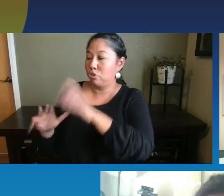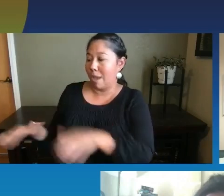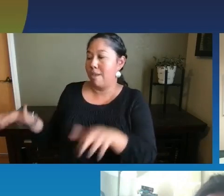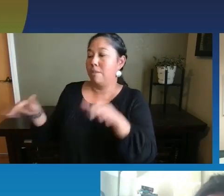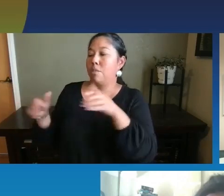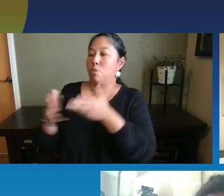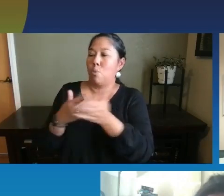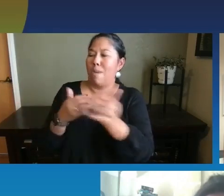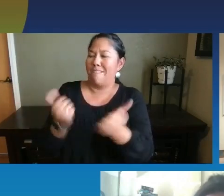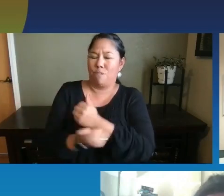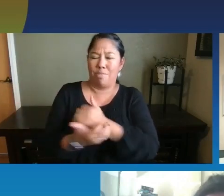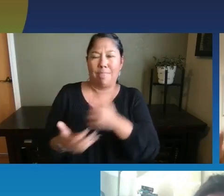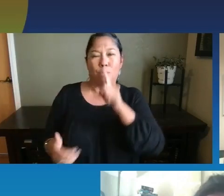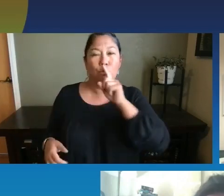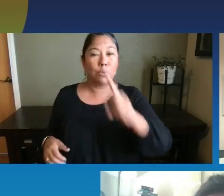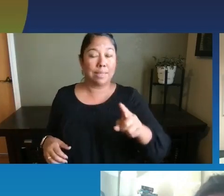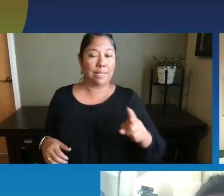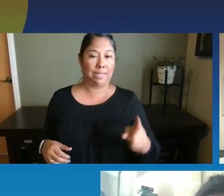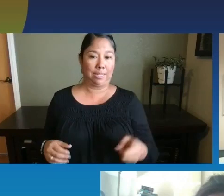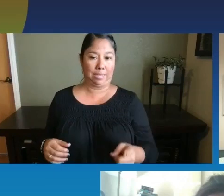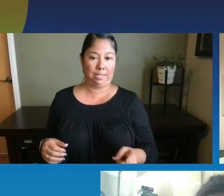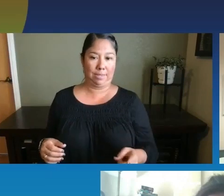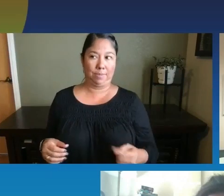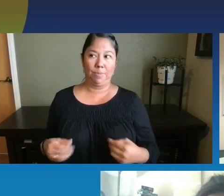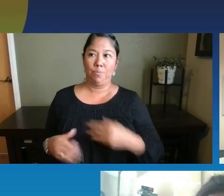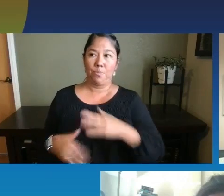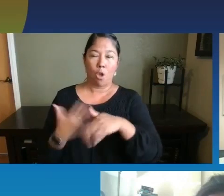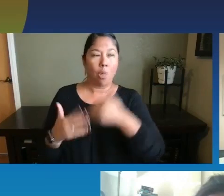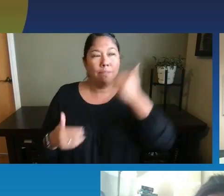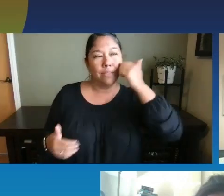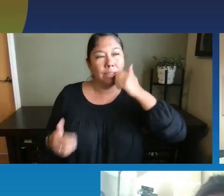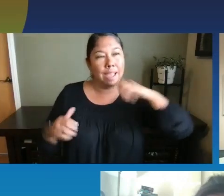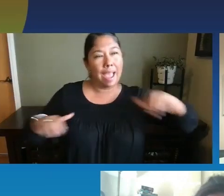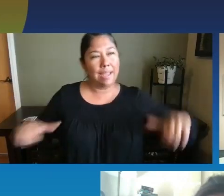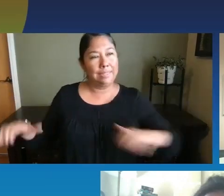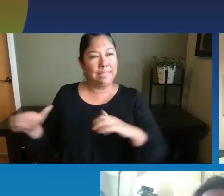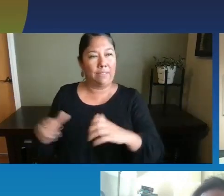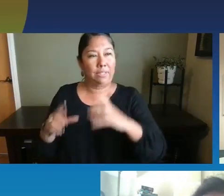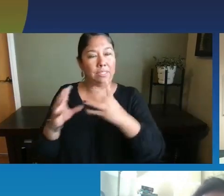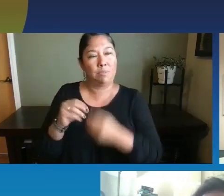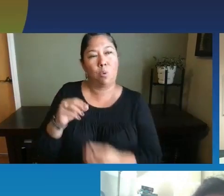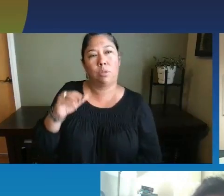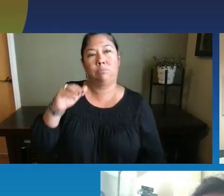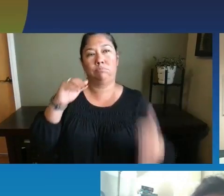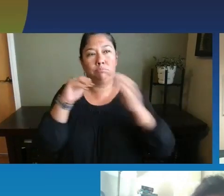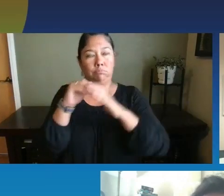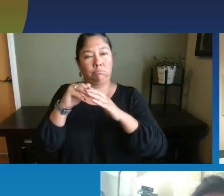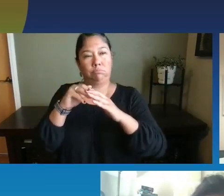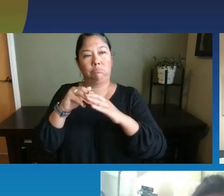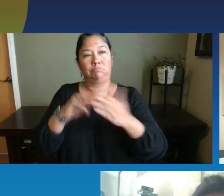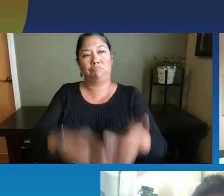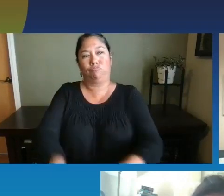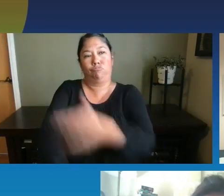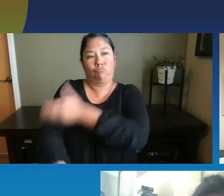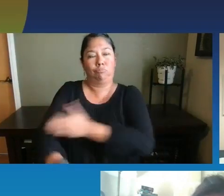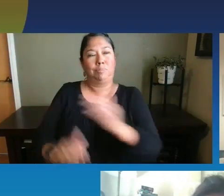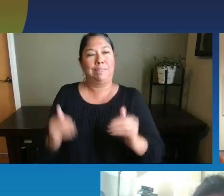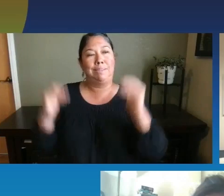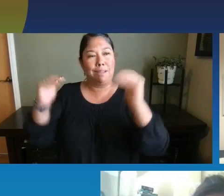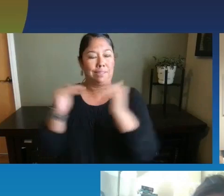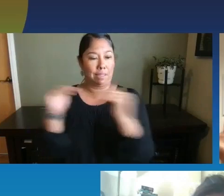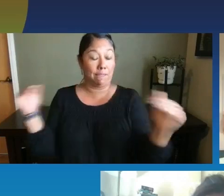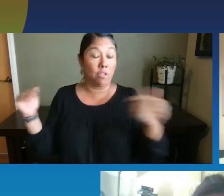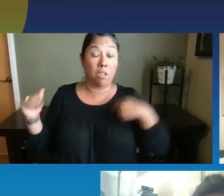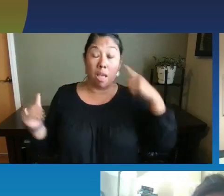So that's what kind of brings all those daily activities to the next level. So I think, I think it's important to just kind of have that